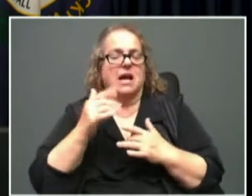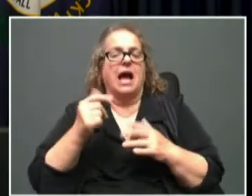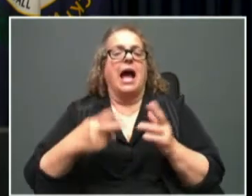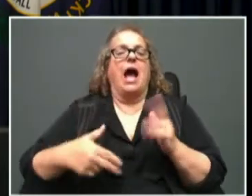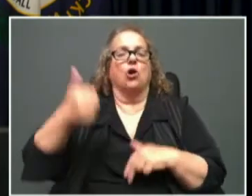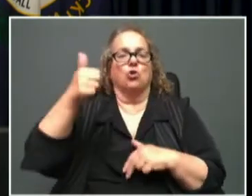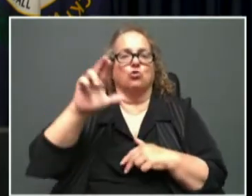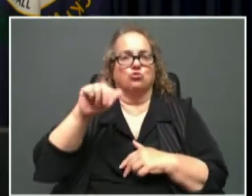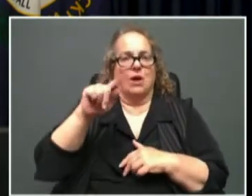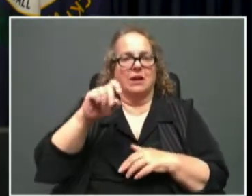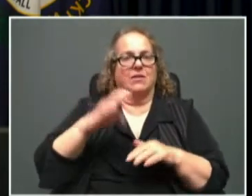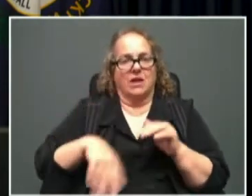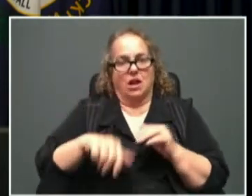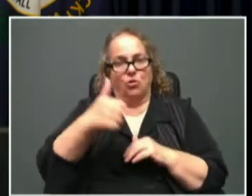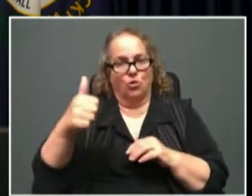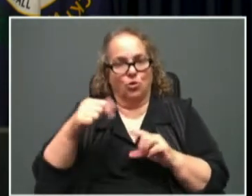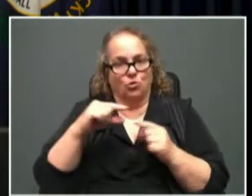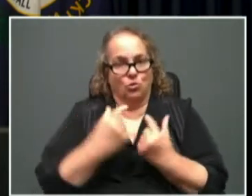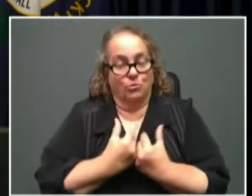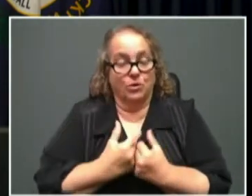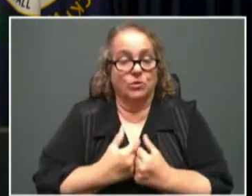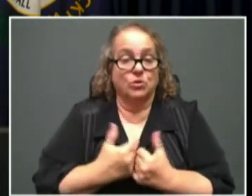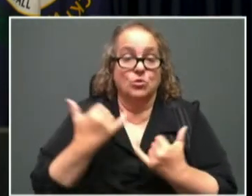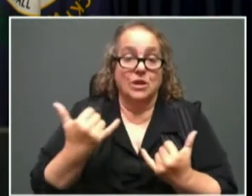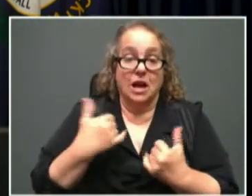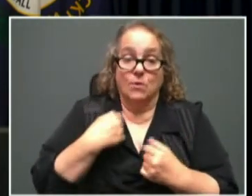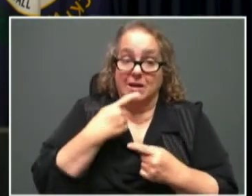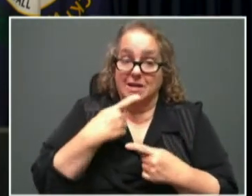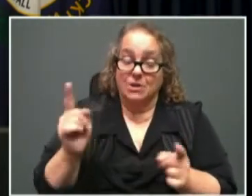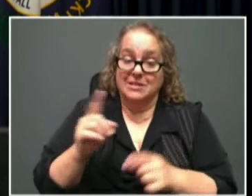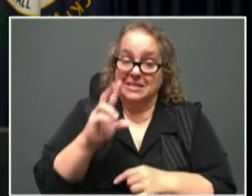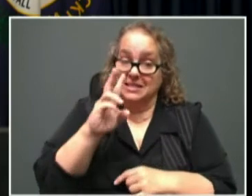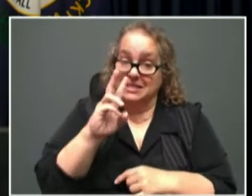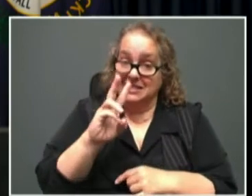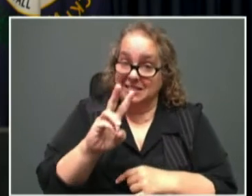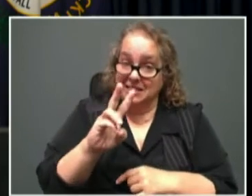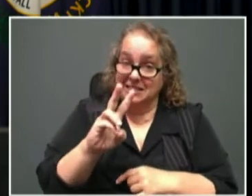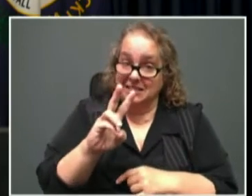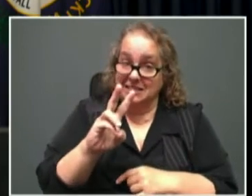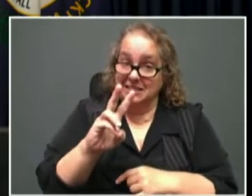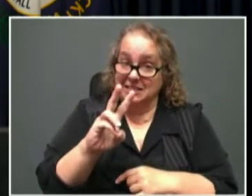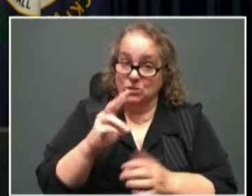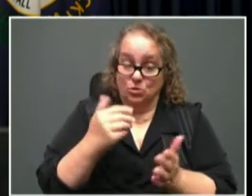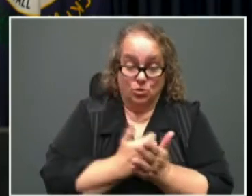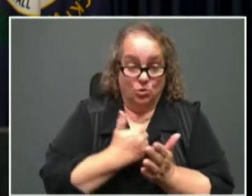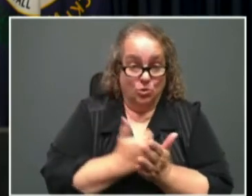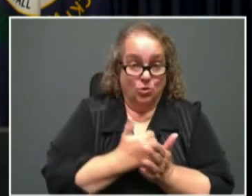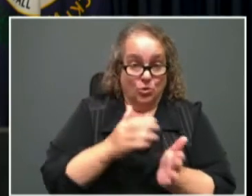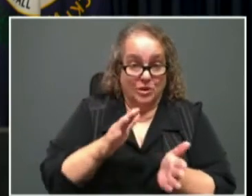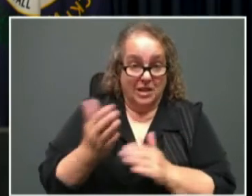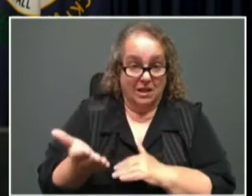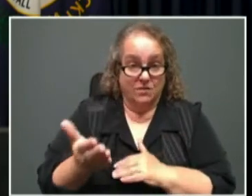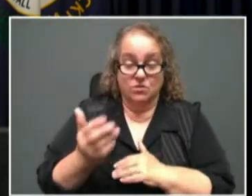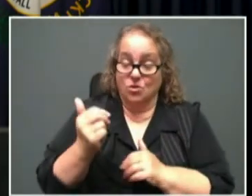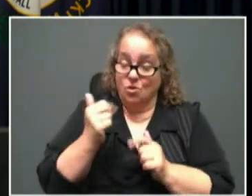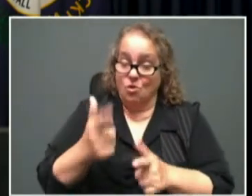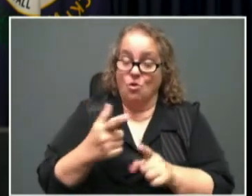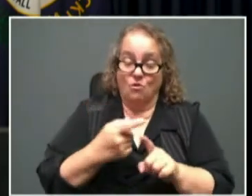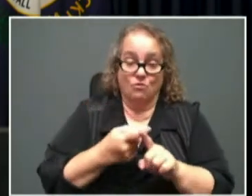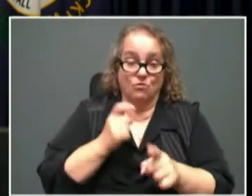Today, we're announcing six new deaths. They all come from